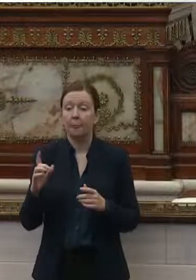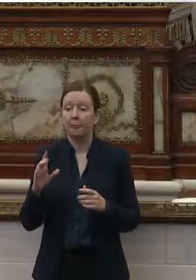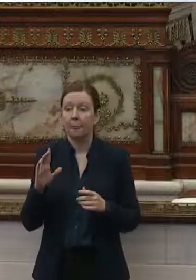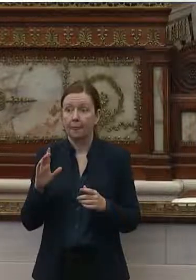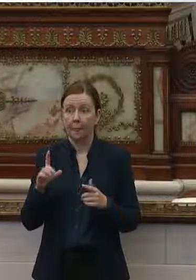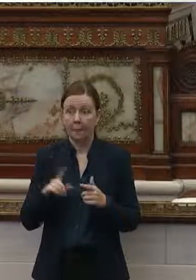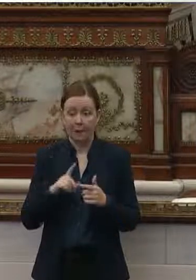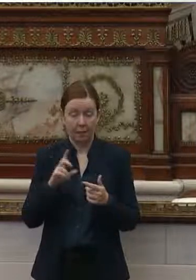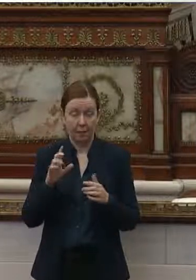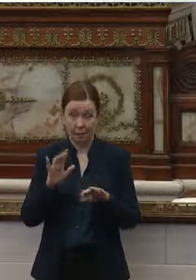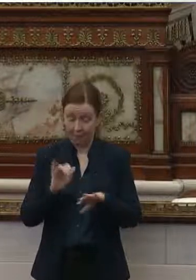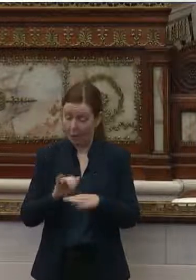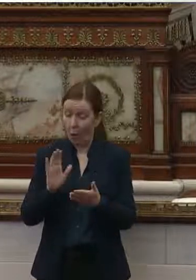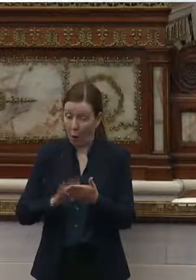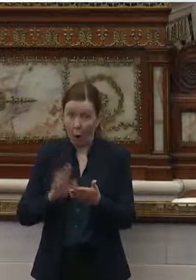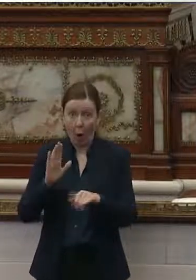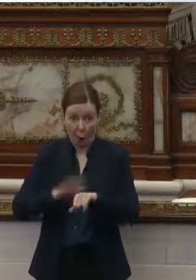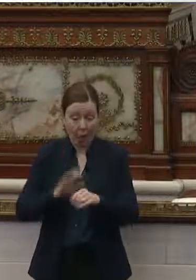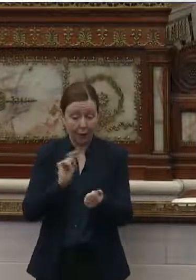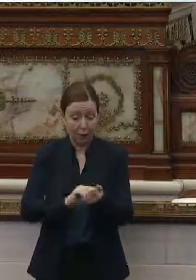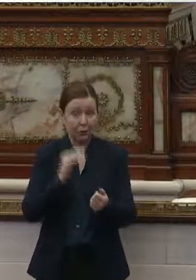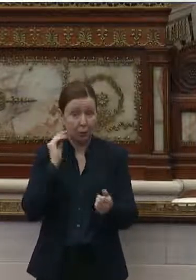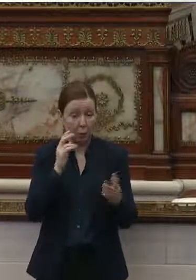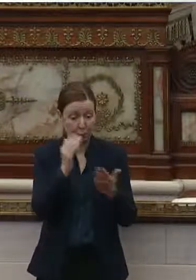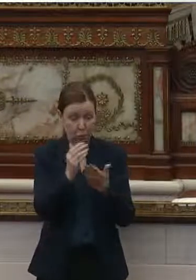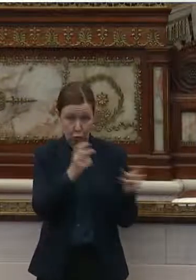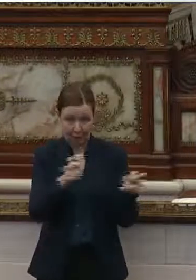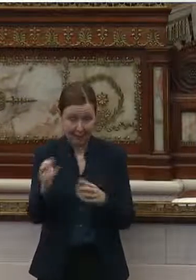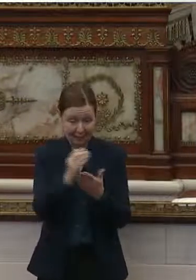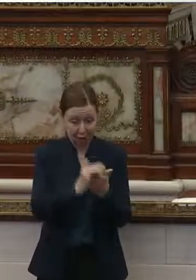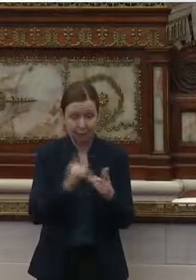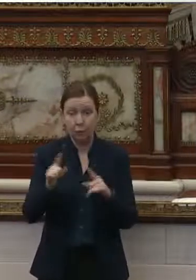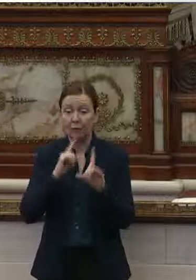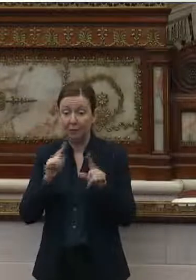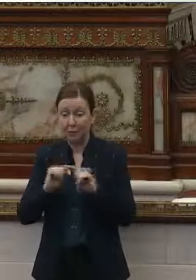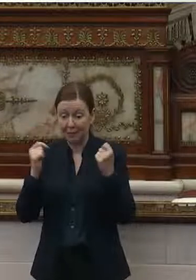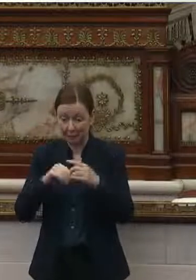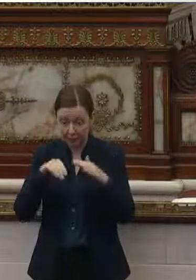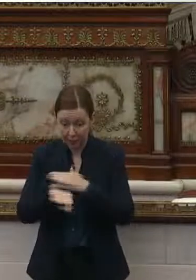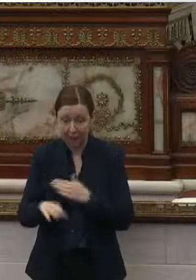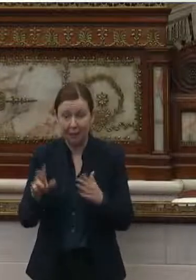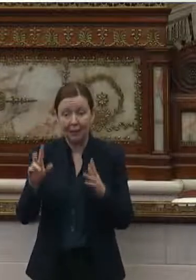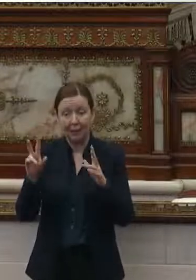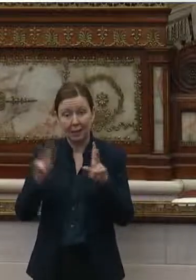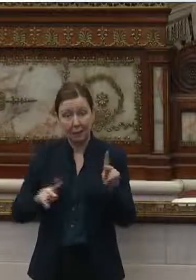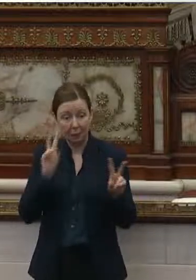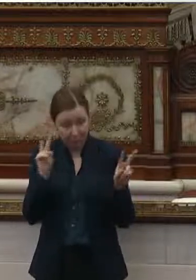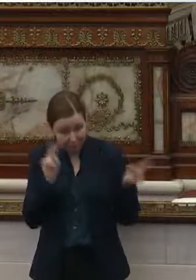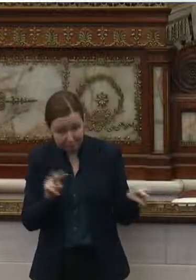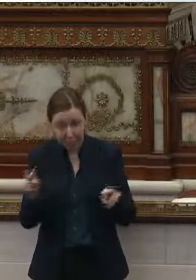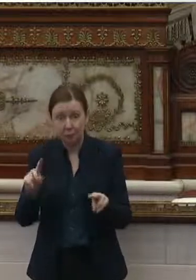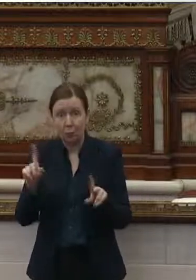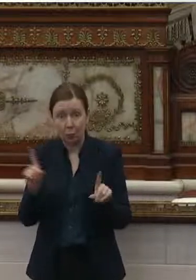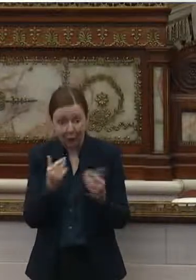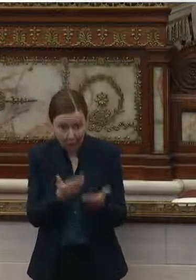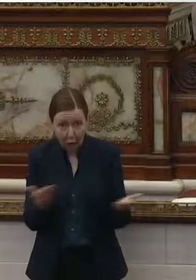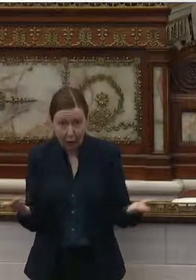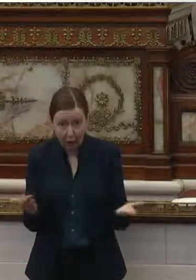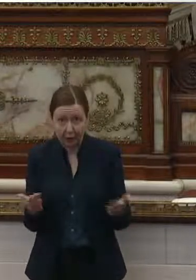nursing homes transition list to when these response teams come in, that people look at people where they're at.